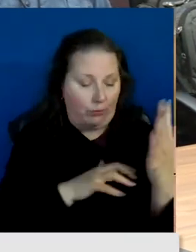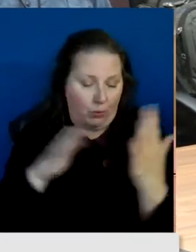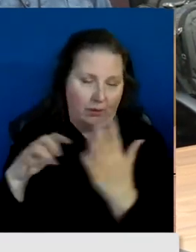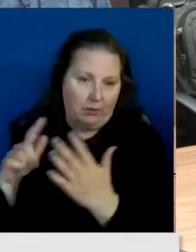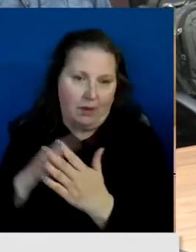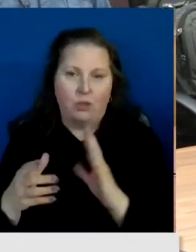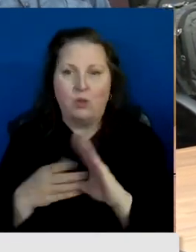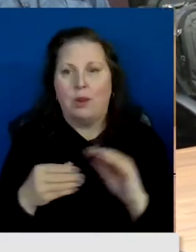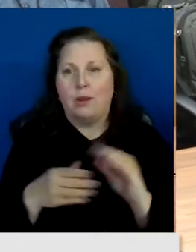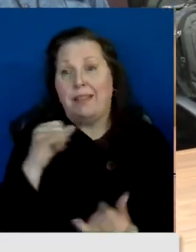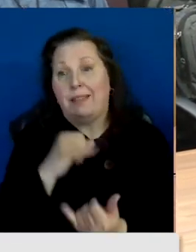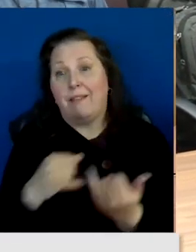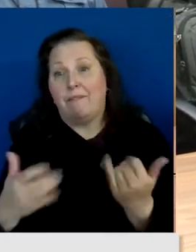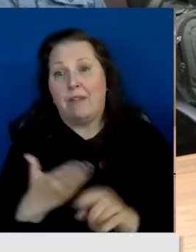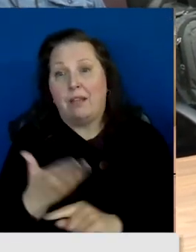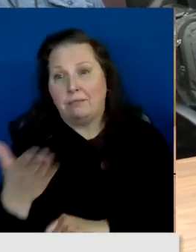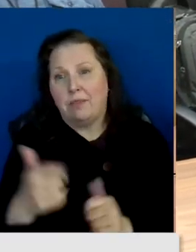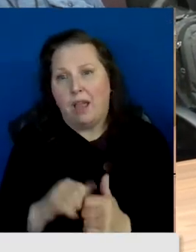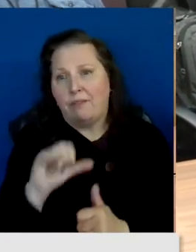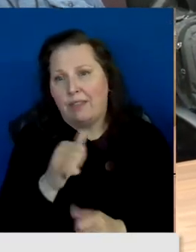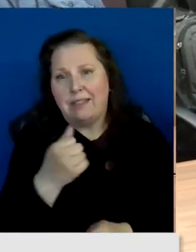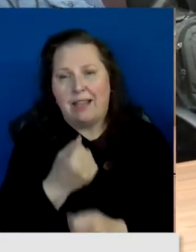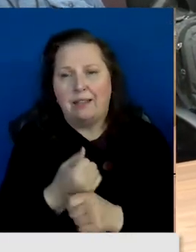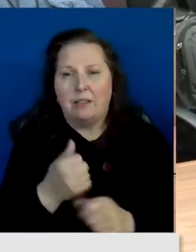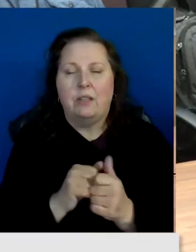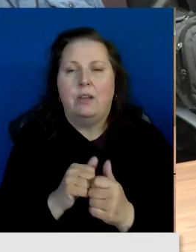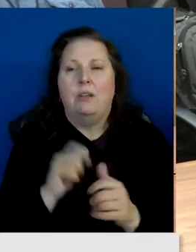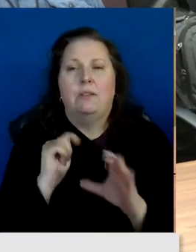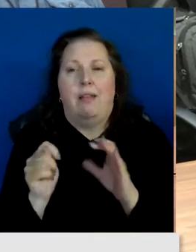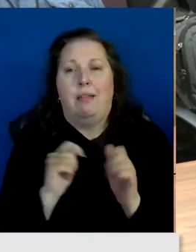in the final draft of the 10 year telecom report.